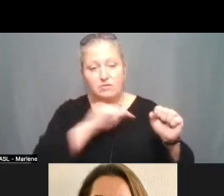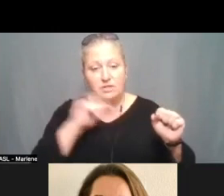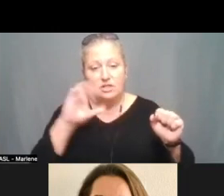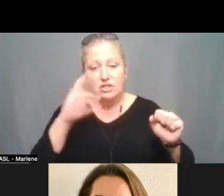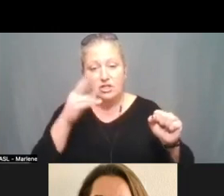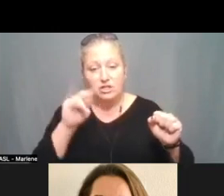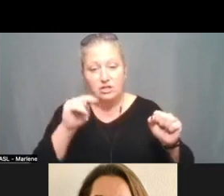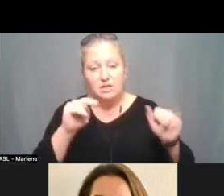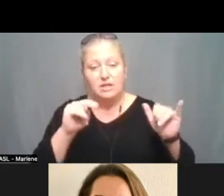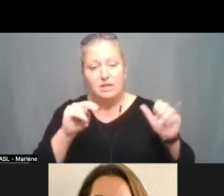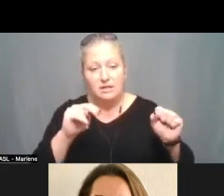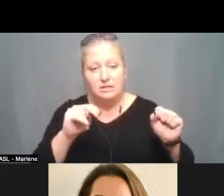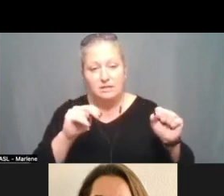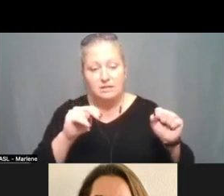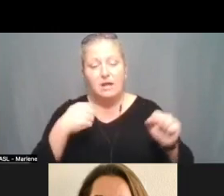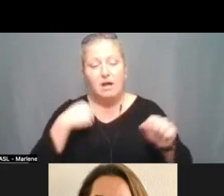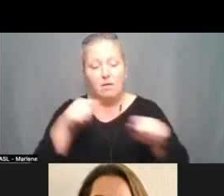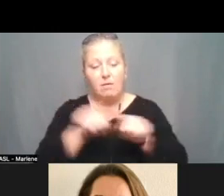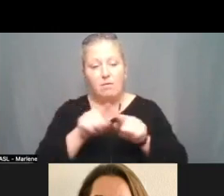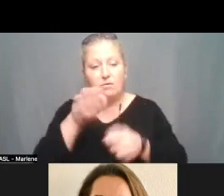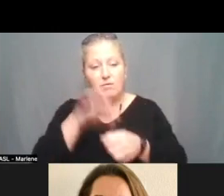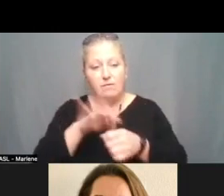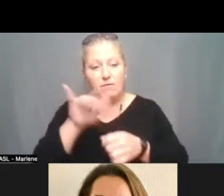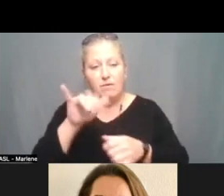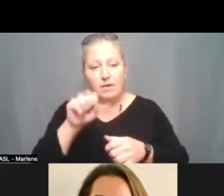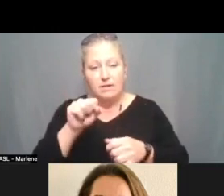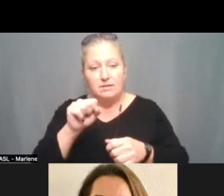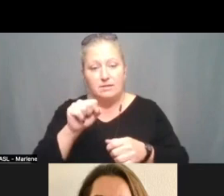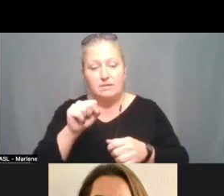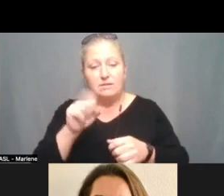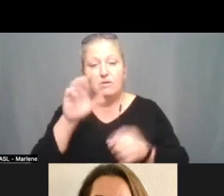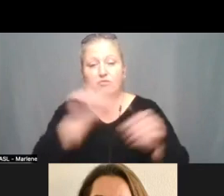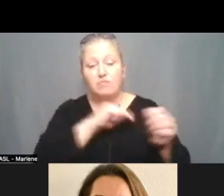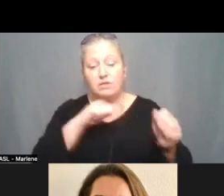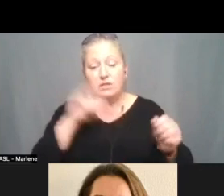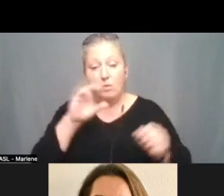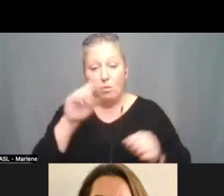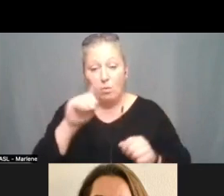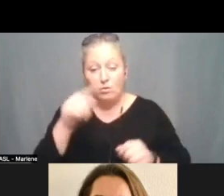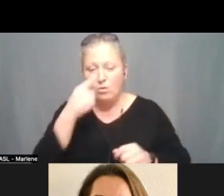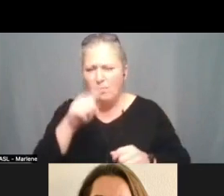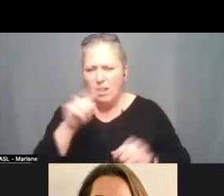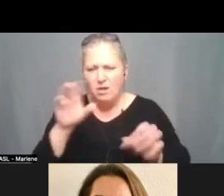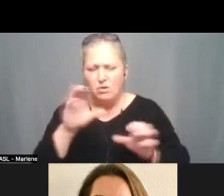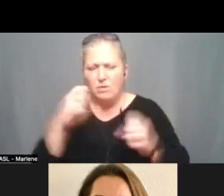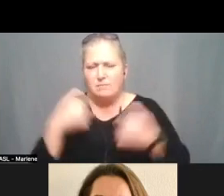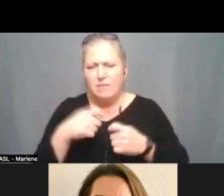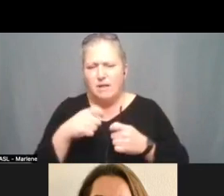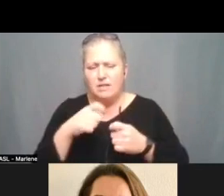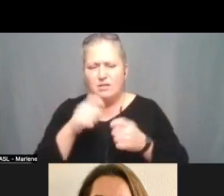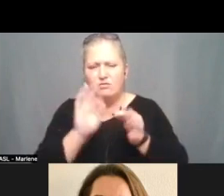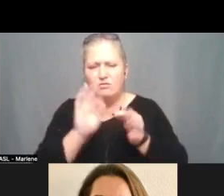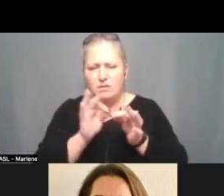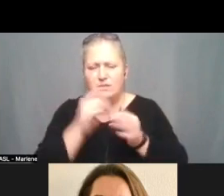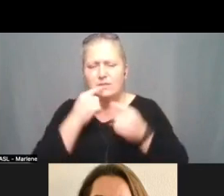Yes. And I will also vote. Yes. Trustee Corzo, would you mind doing the Spanish translation announcement, please?